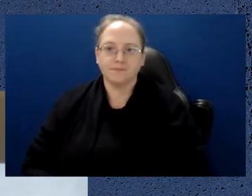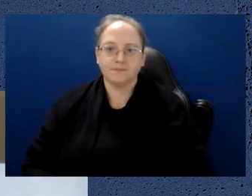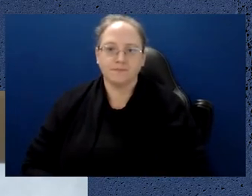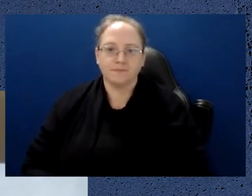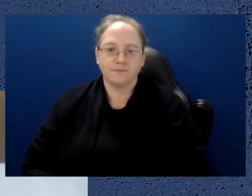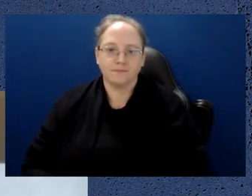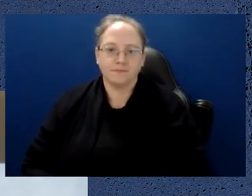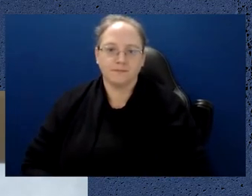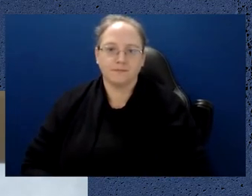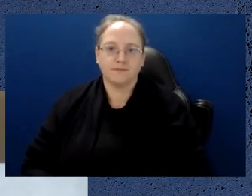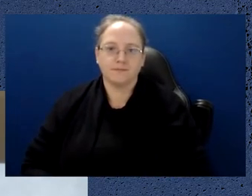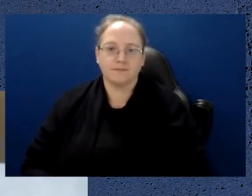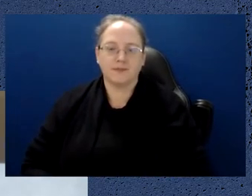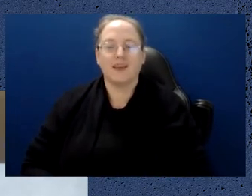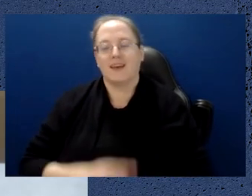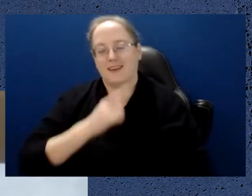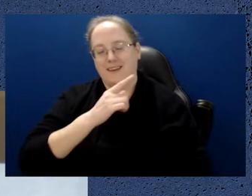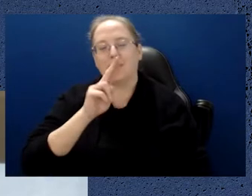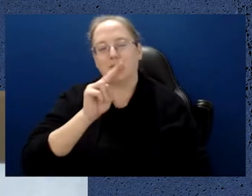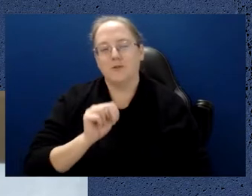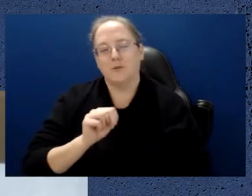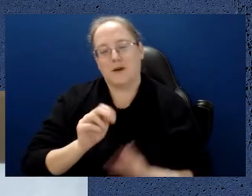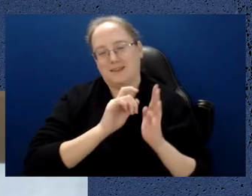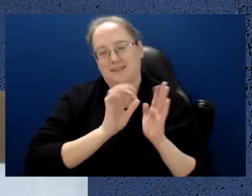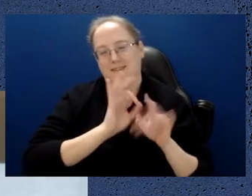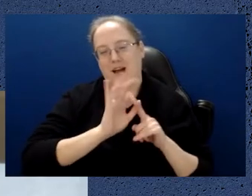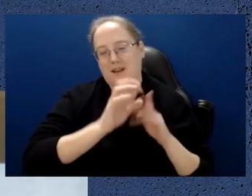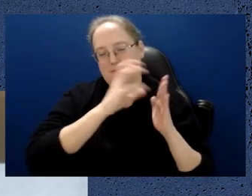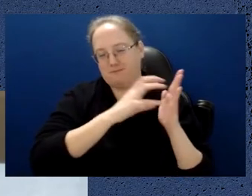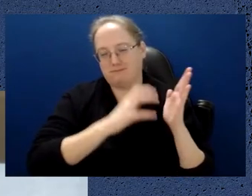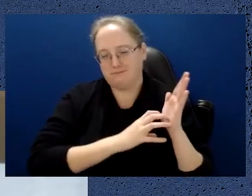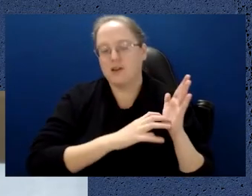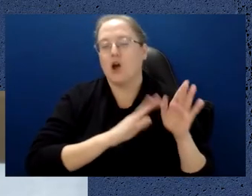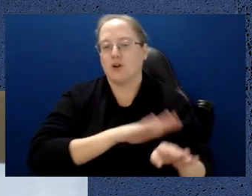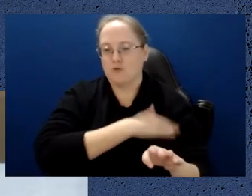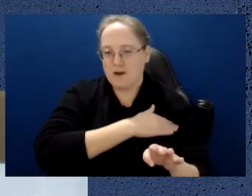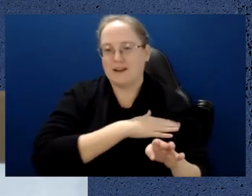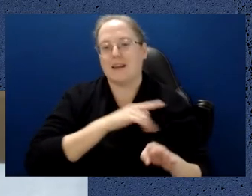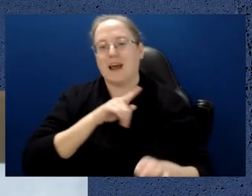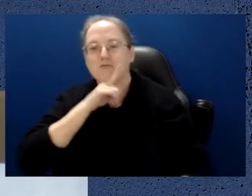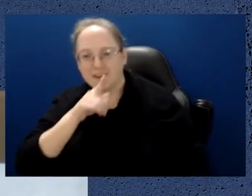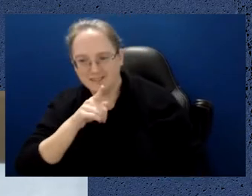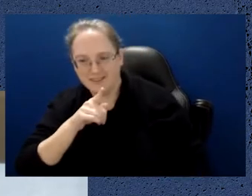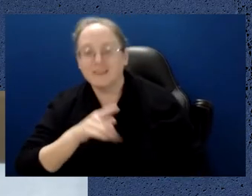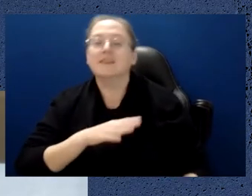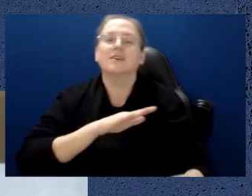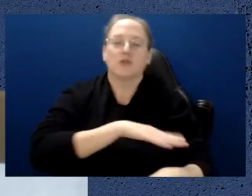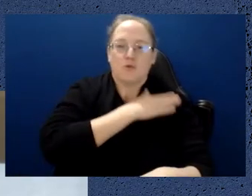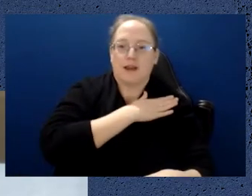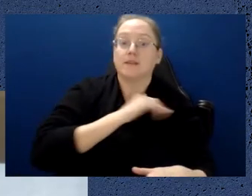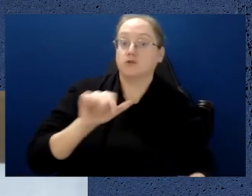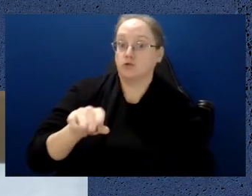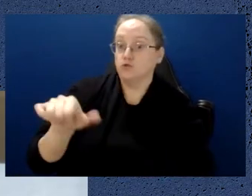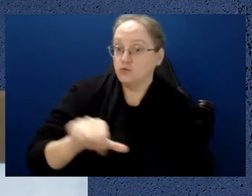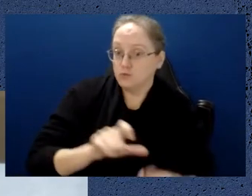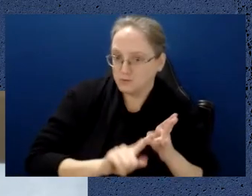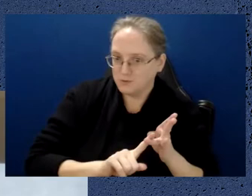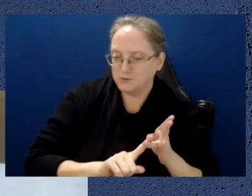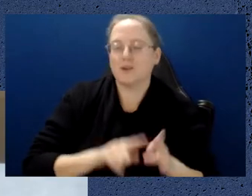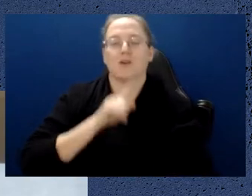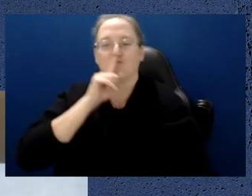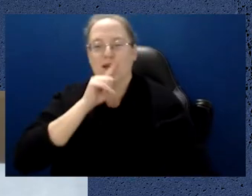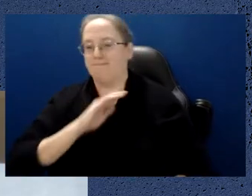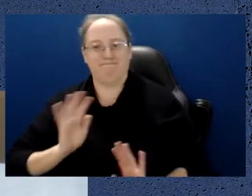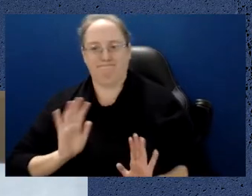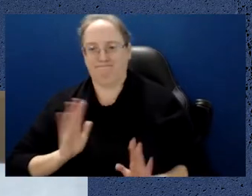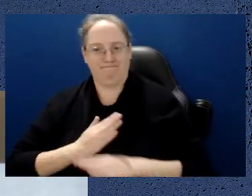color code their norms as green norms and red norms. Green norms are the good things one should do and the red norms are the things that they